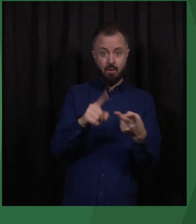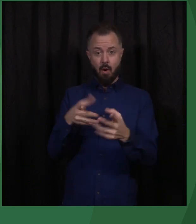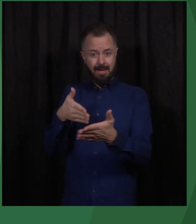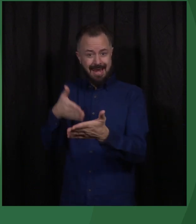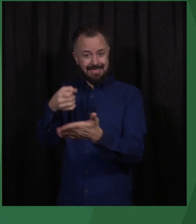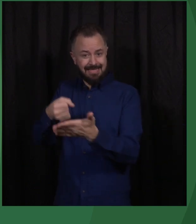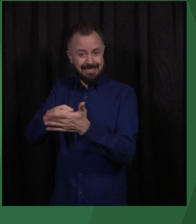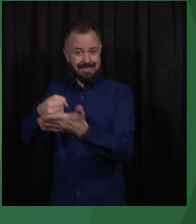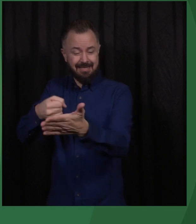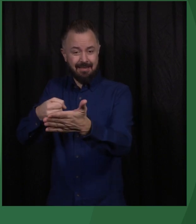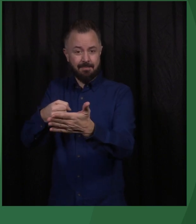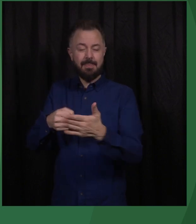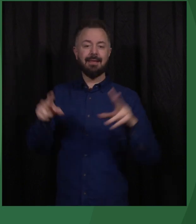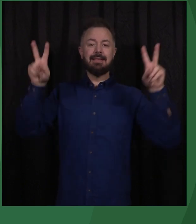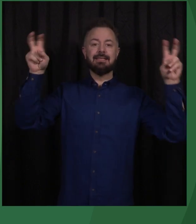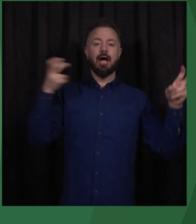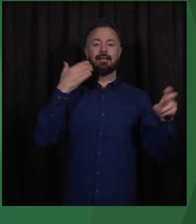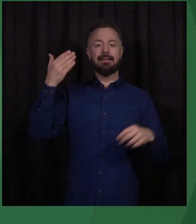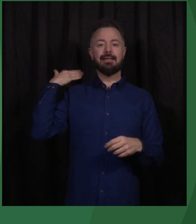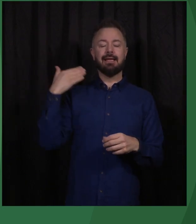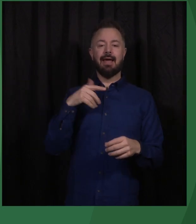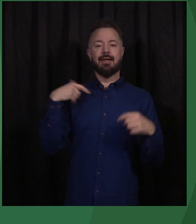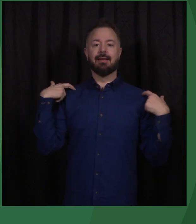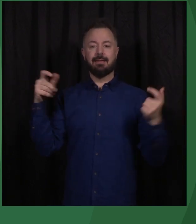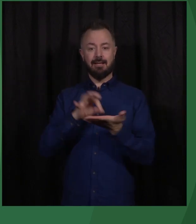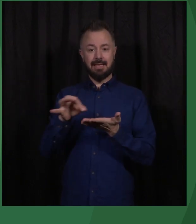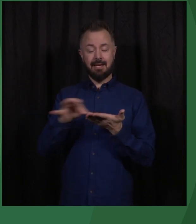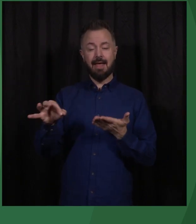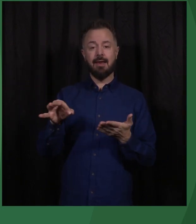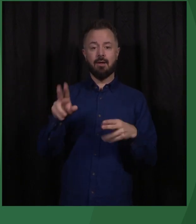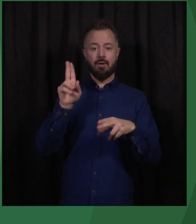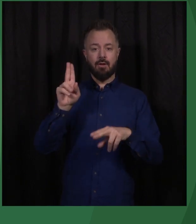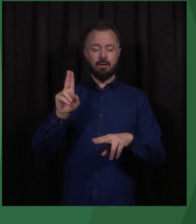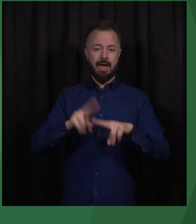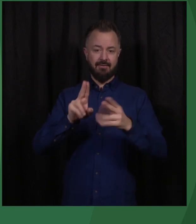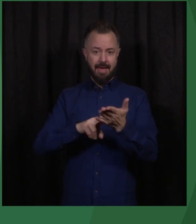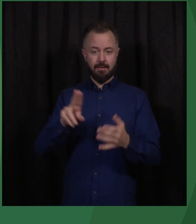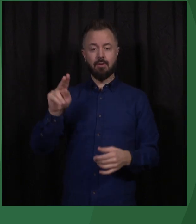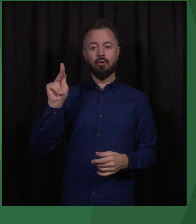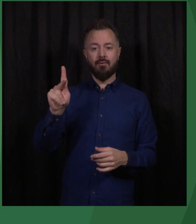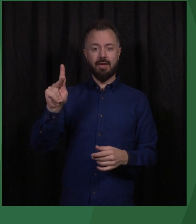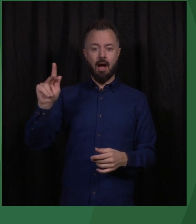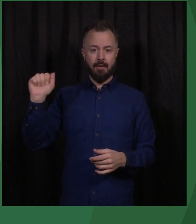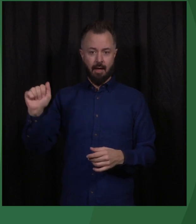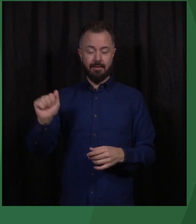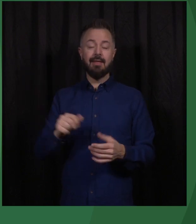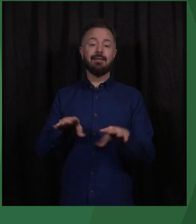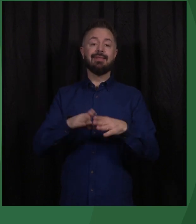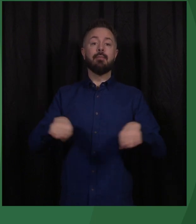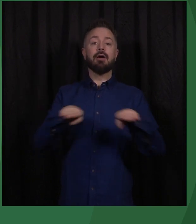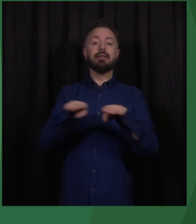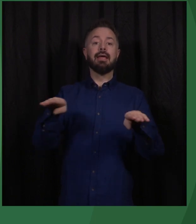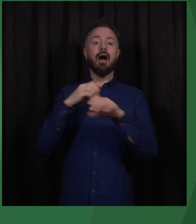To quote the former Secretary General of the UN, Kofi Annan, Democracy depends on the lively